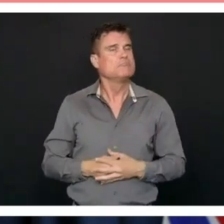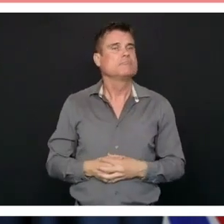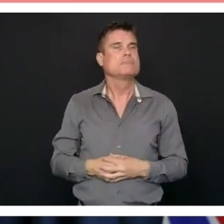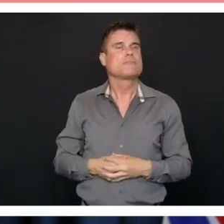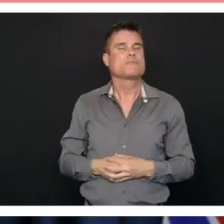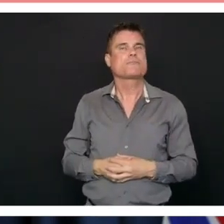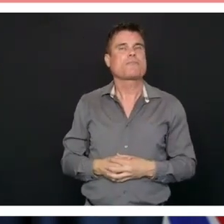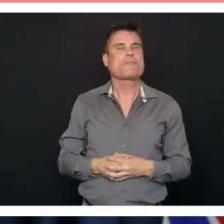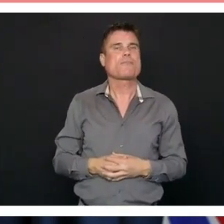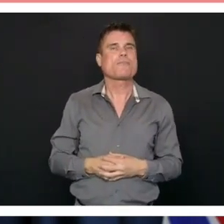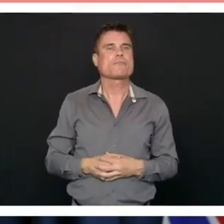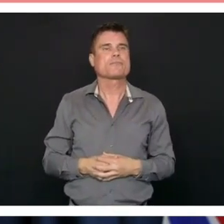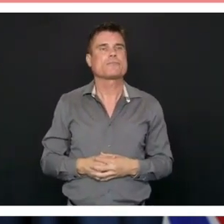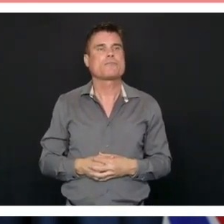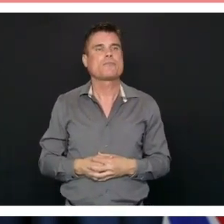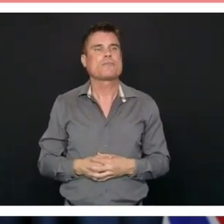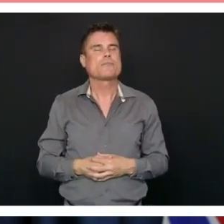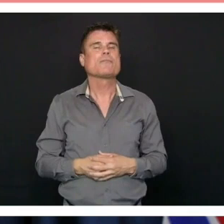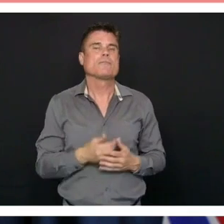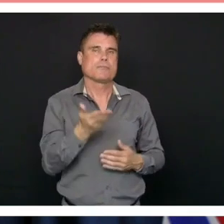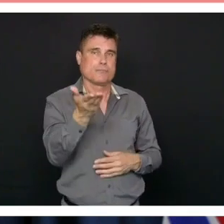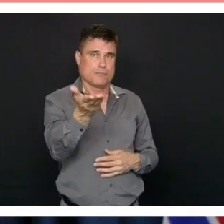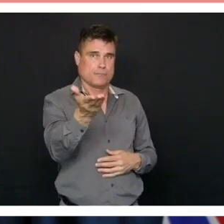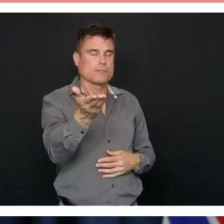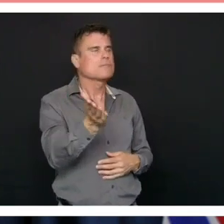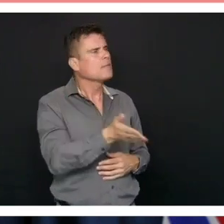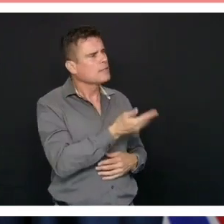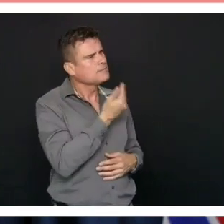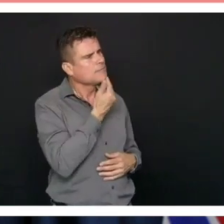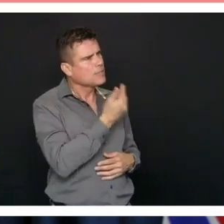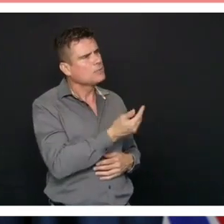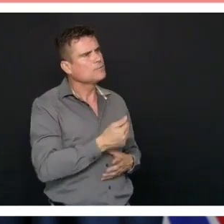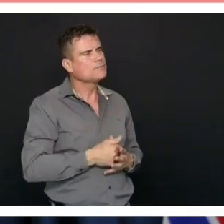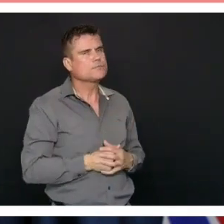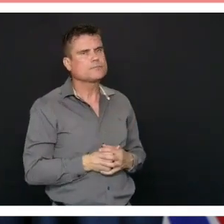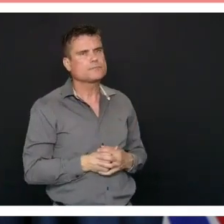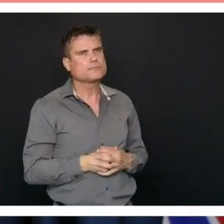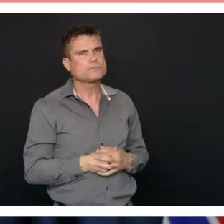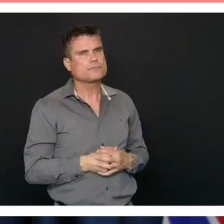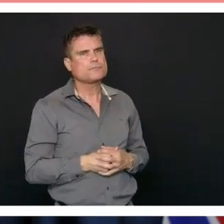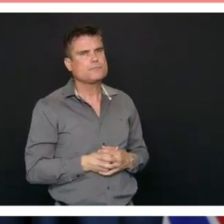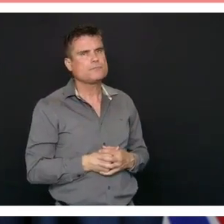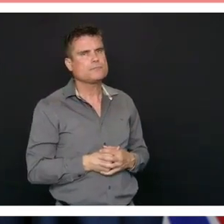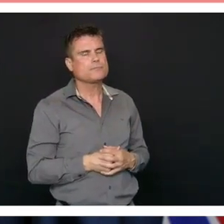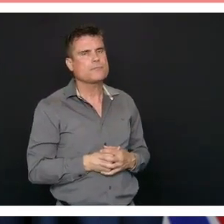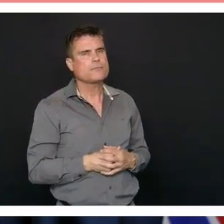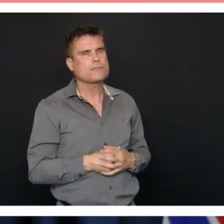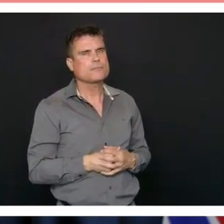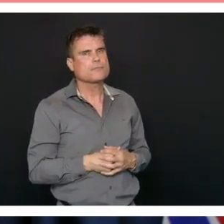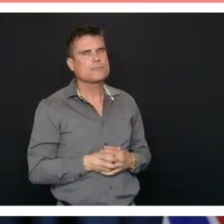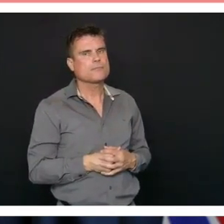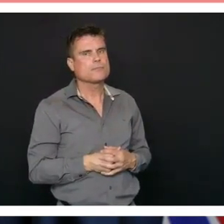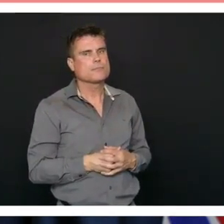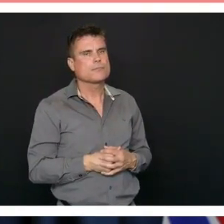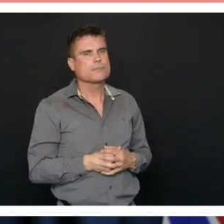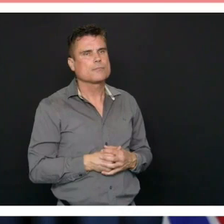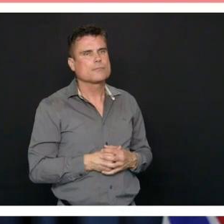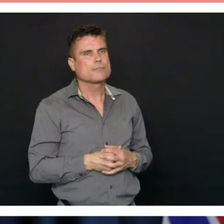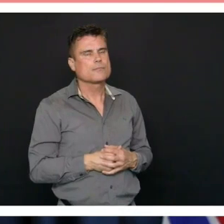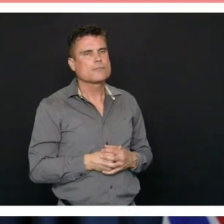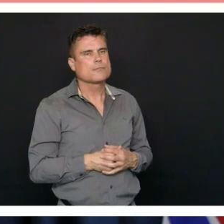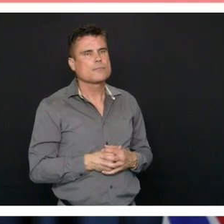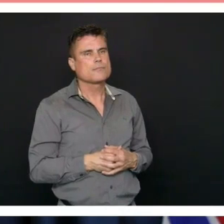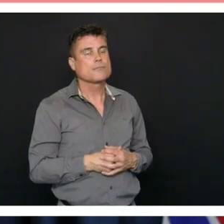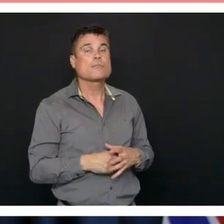Hi, Premier. Thank you. My question is a follow-up on Vaughn's question. But you know, would we potentially see a